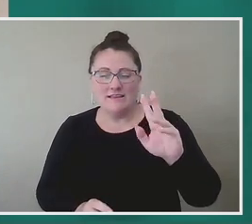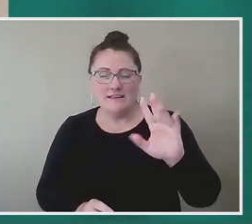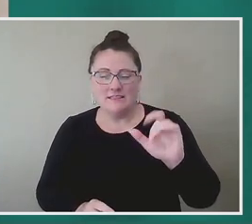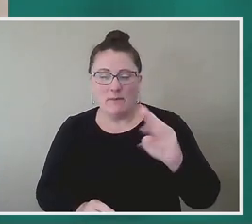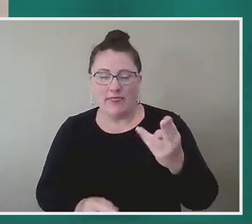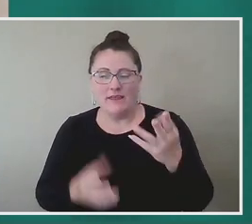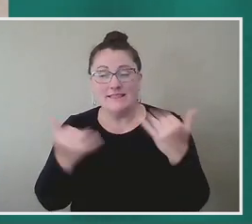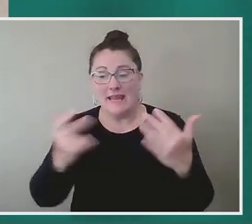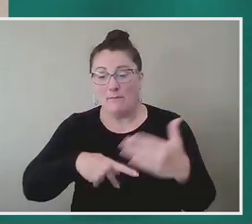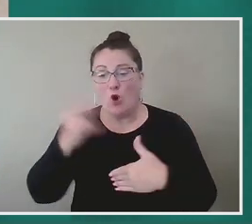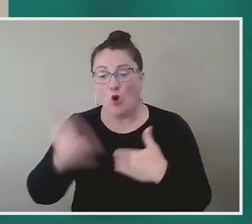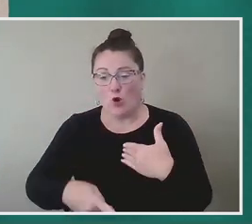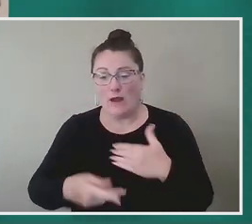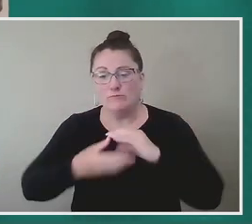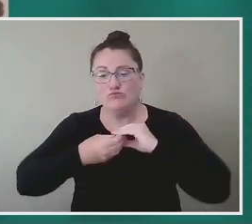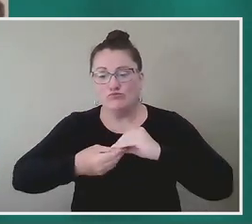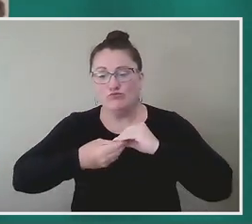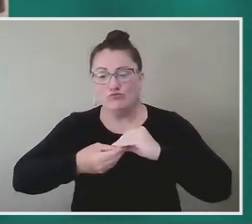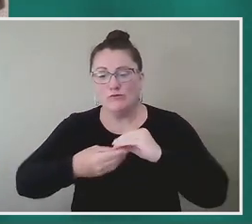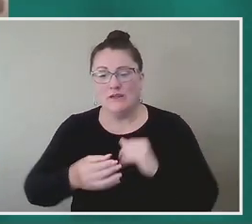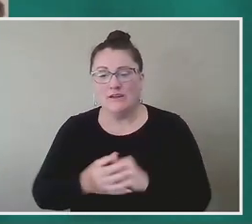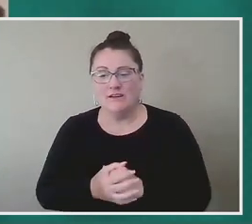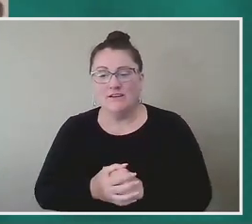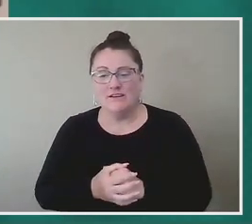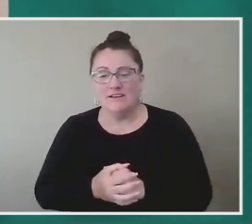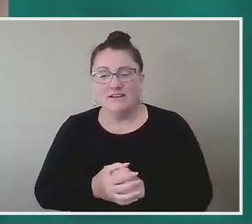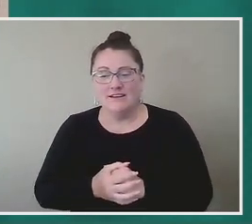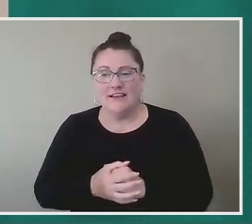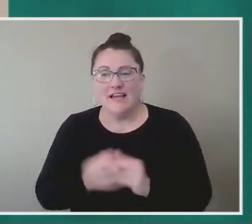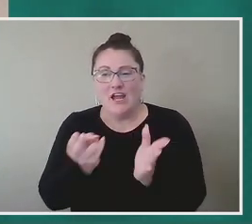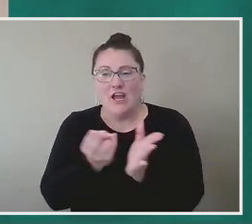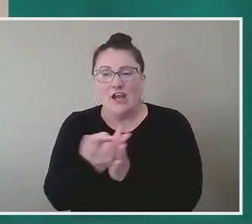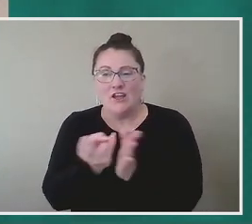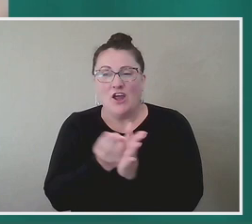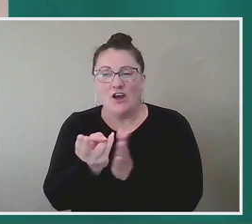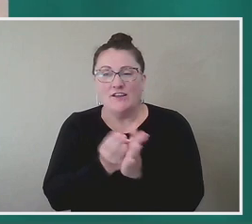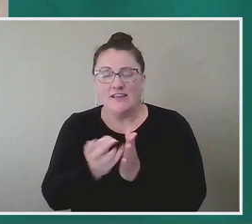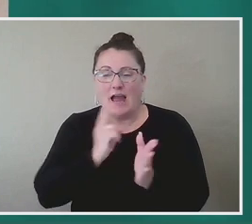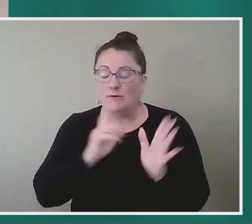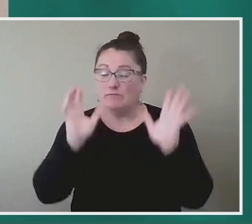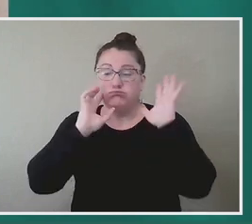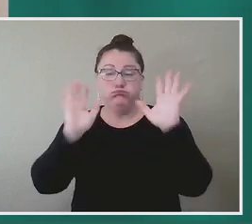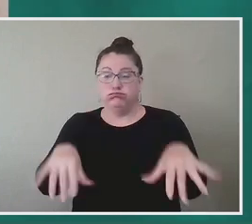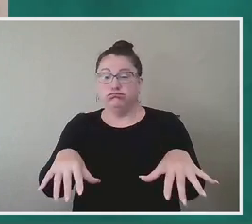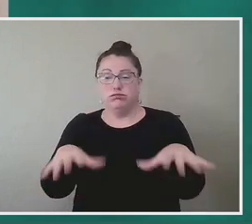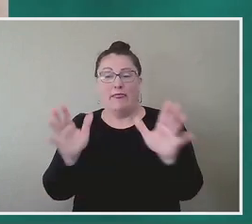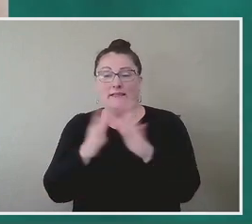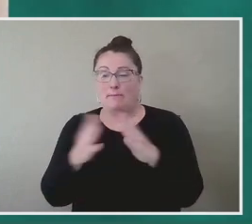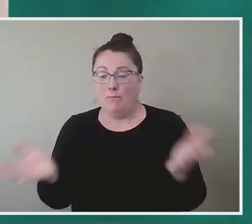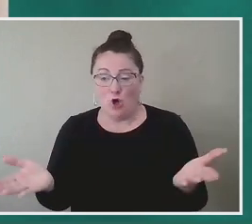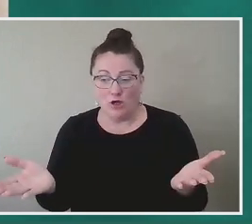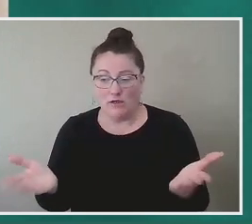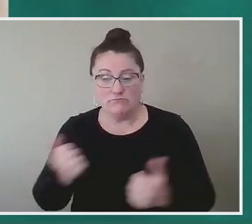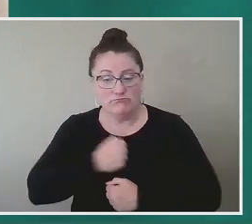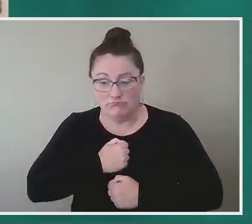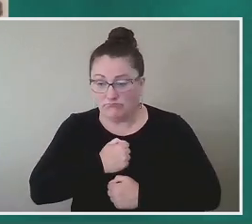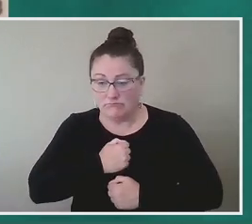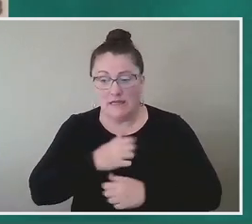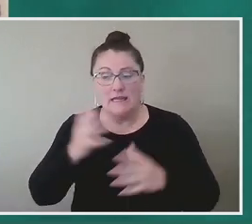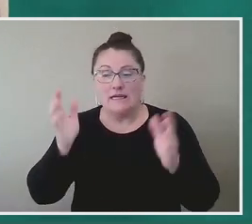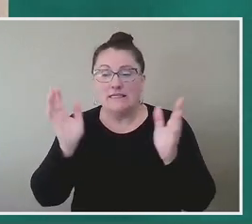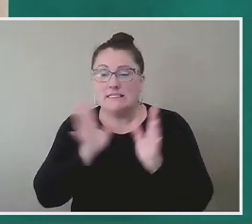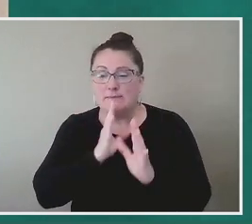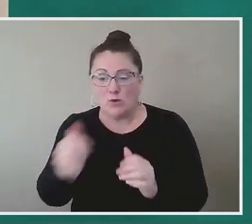Um, honestly, um, just, just floored by this book and being able to speak with you, Clint, it was amazing